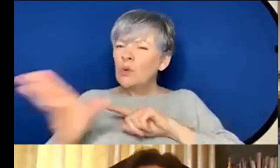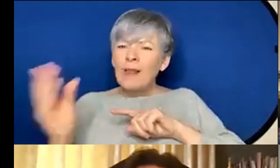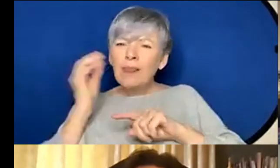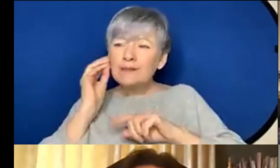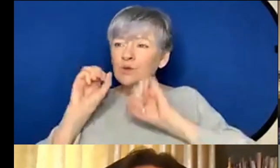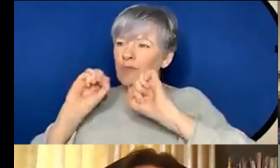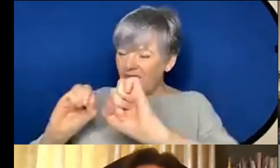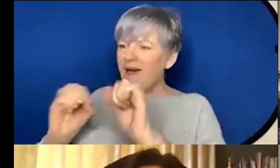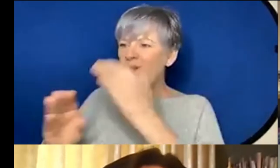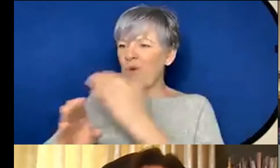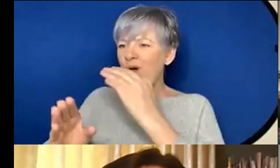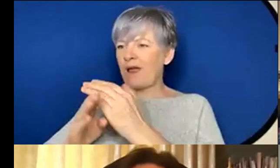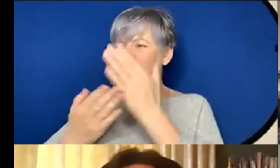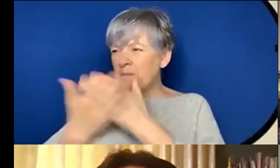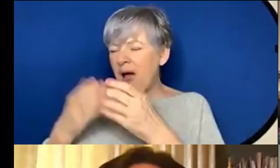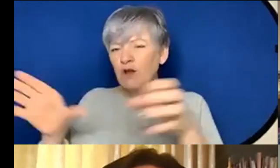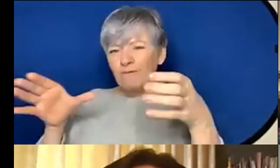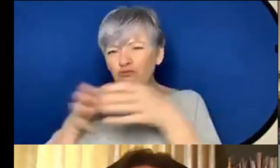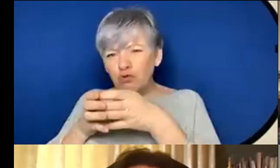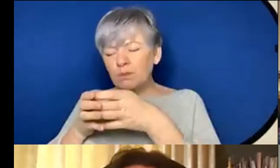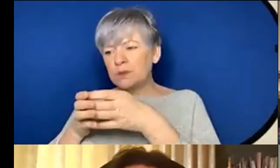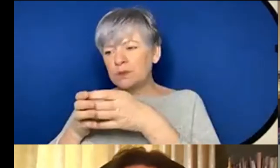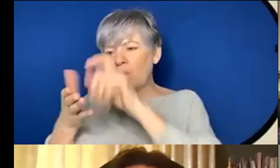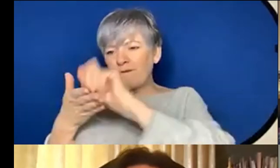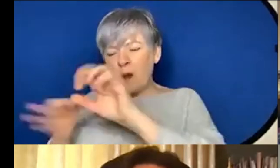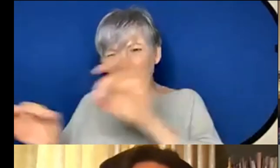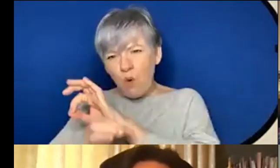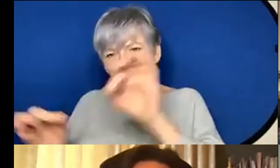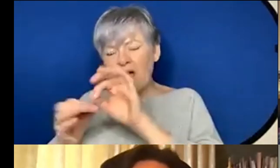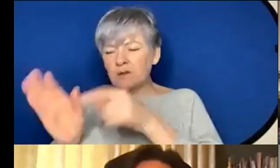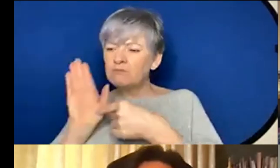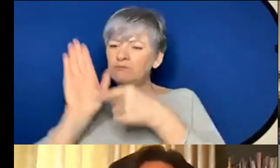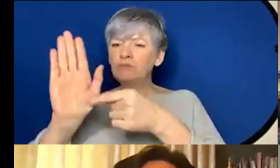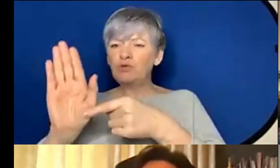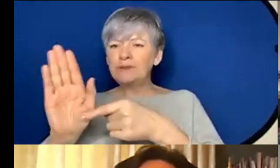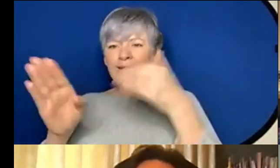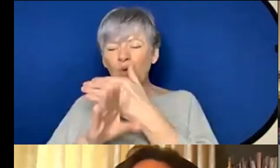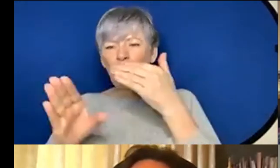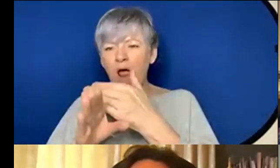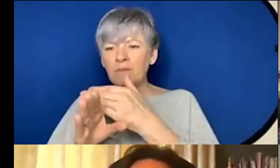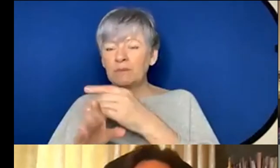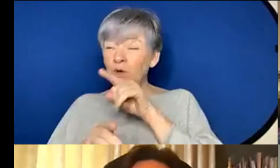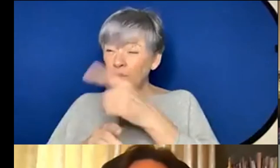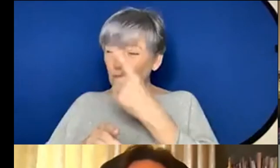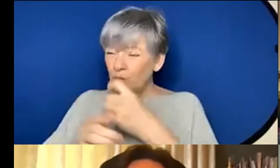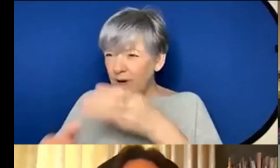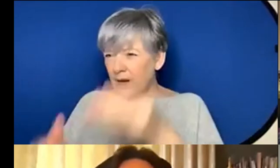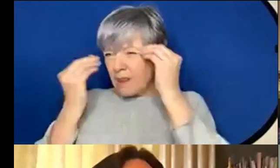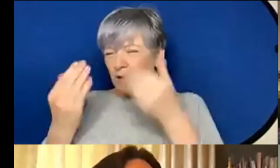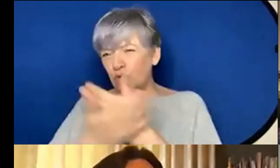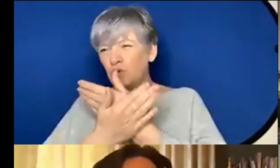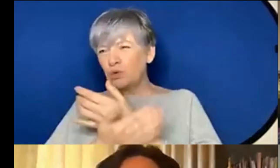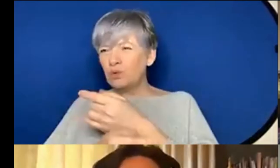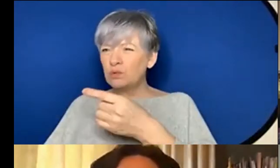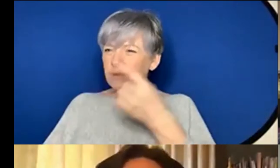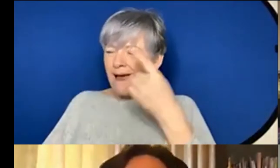of uh sort of groups of composers presenting works means you can learn um new ideas that you may have not